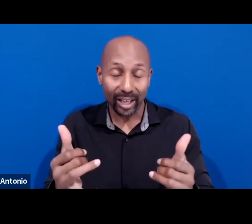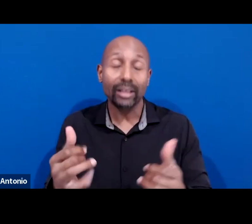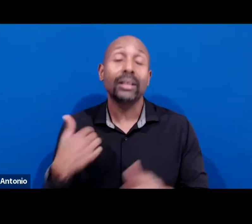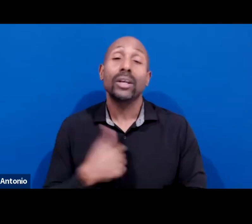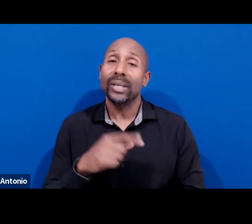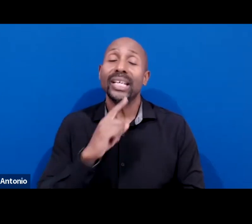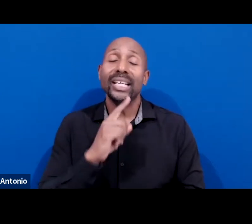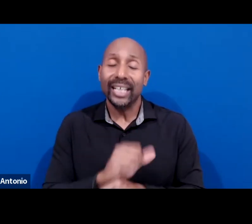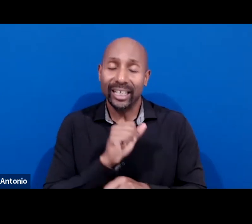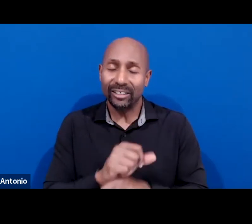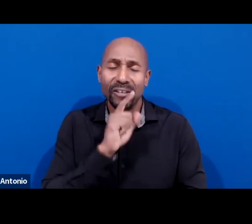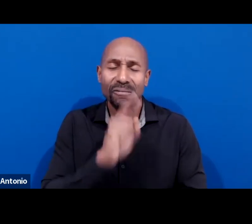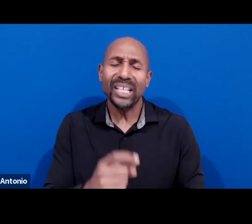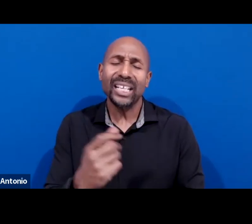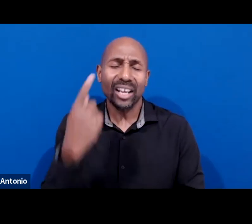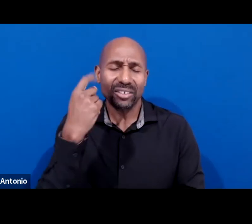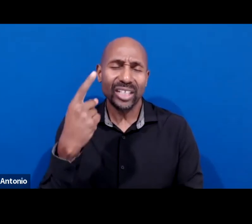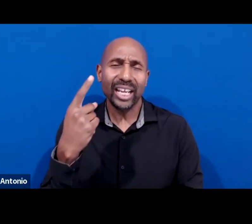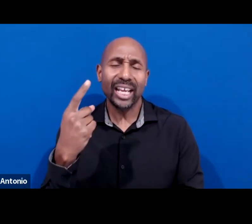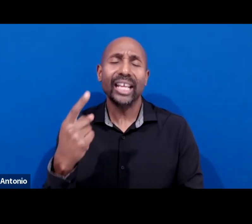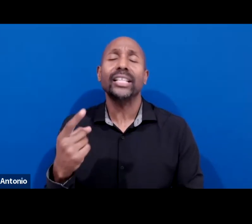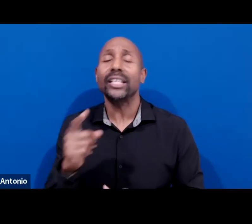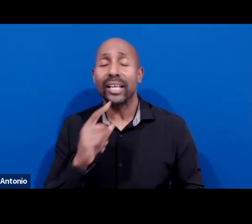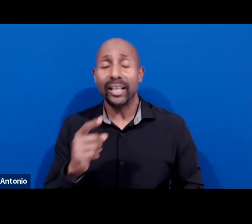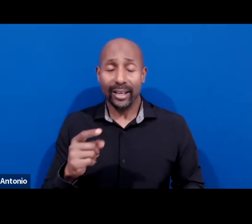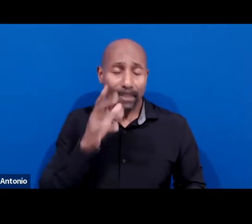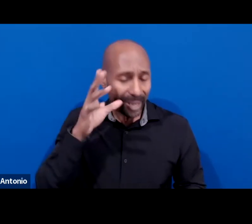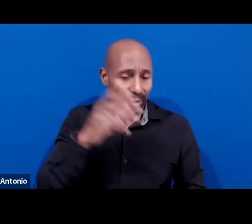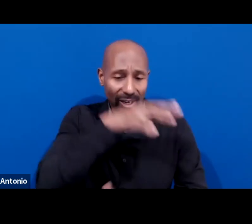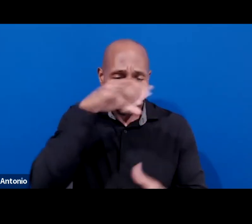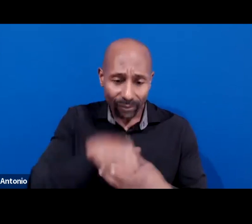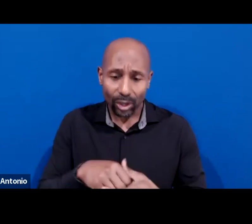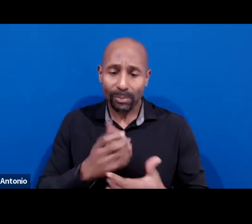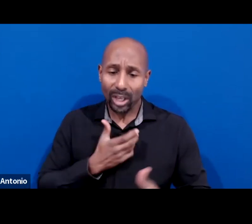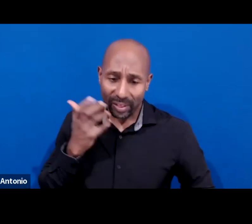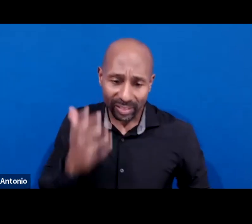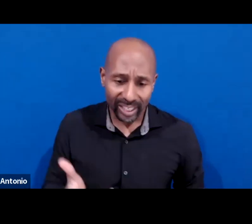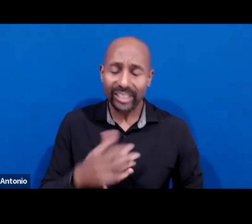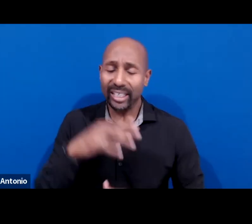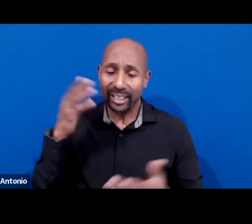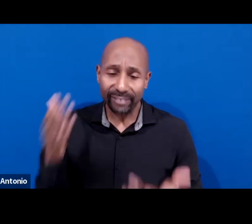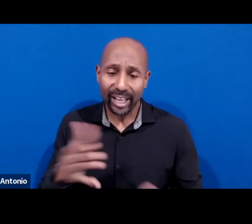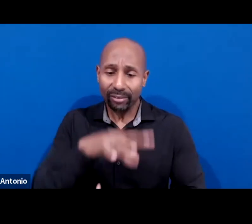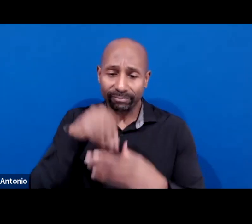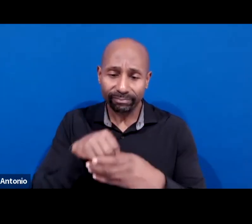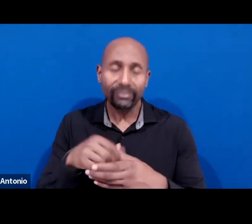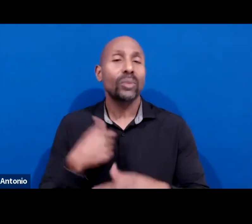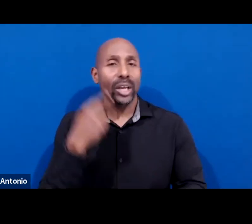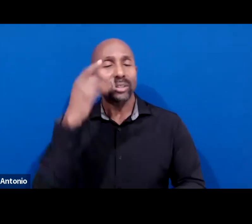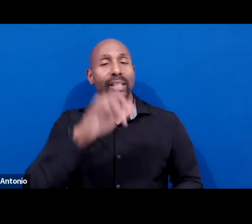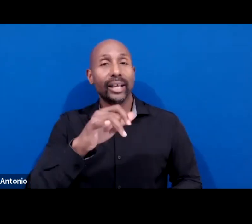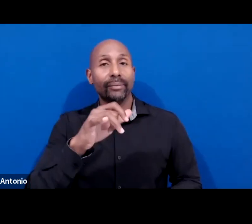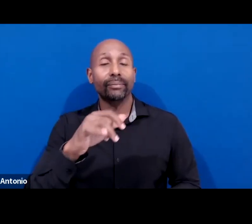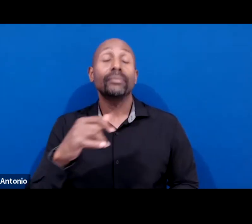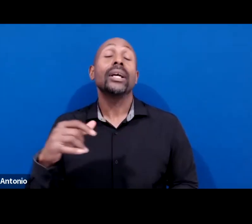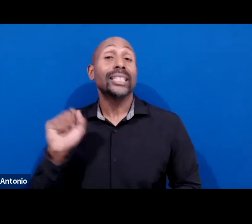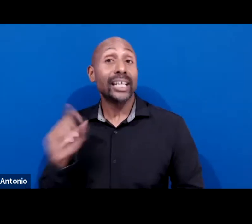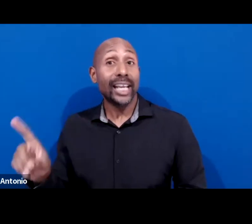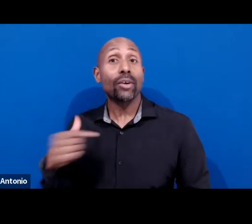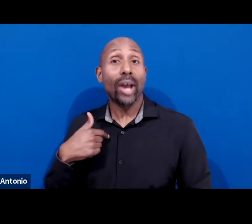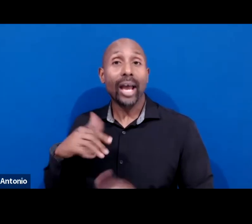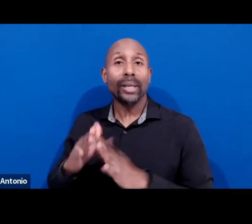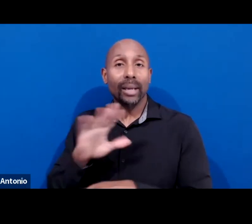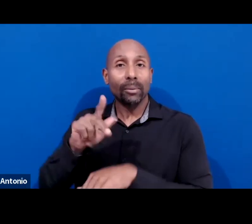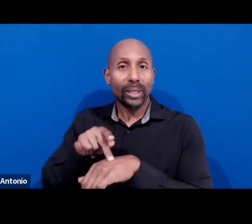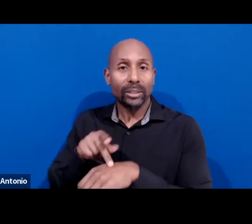authentic parent involvement and parent engagement. When I became a principal at an inner city school in San Diego, the first